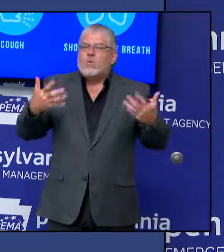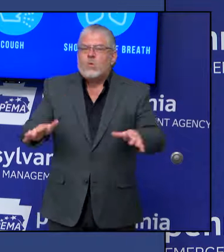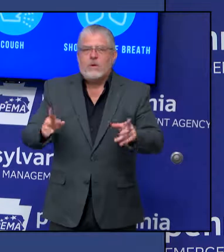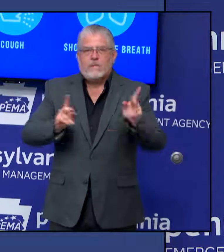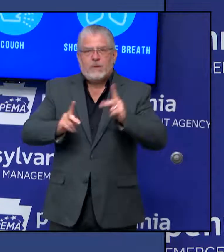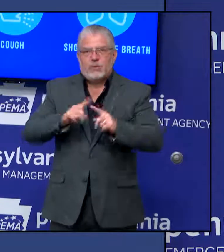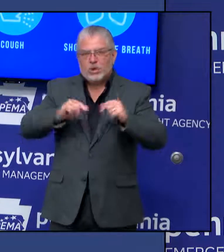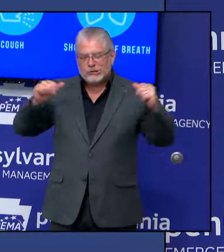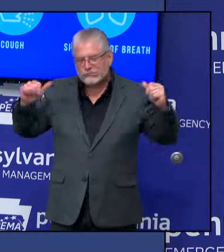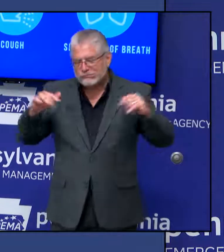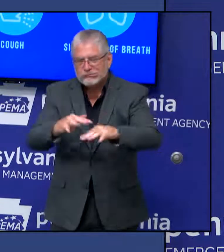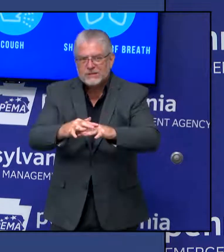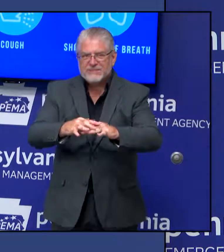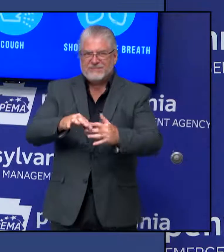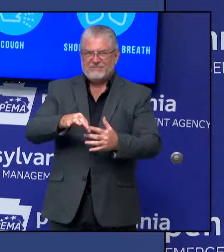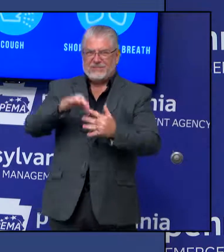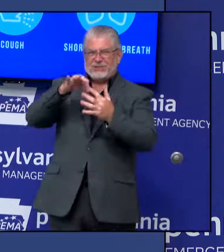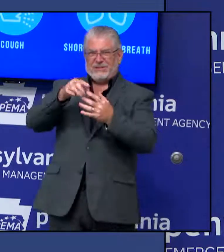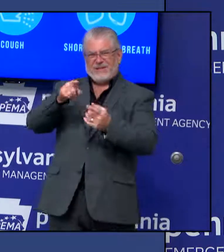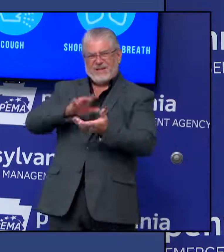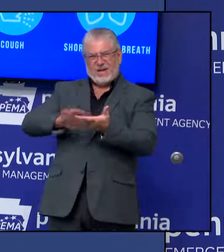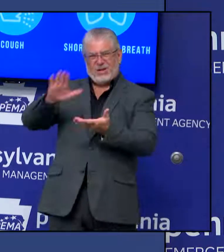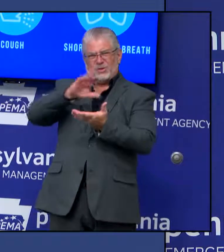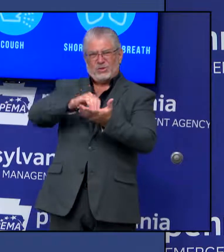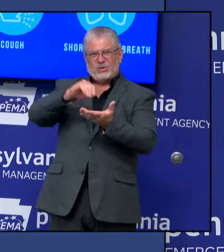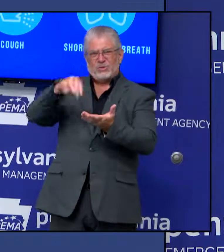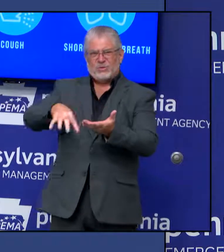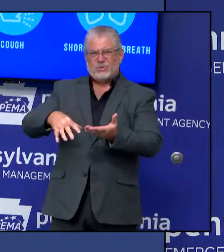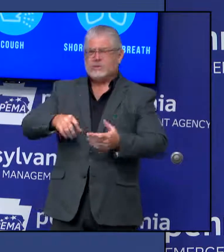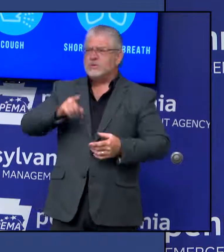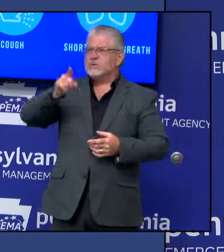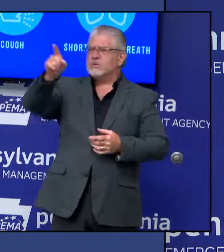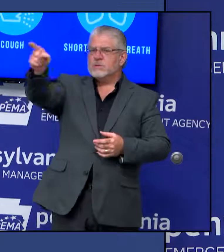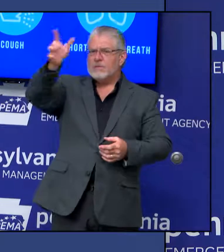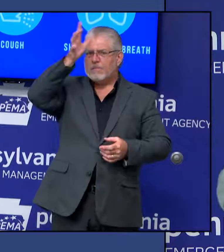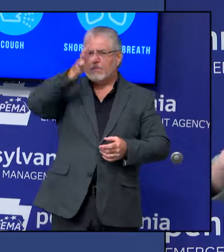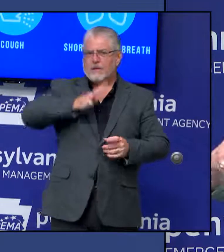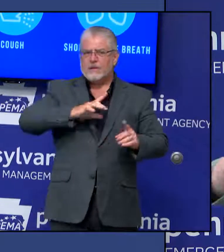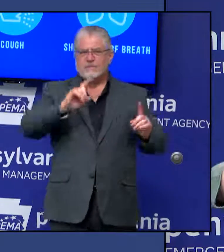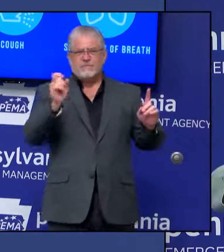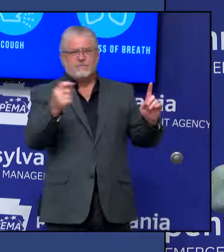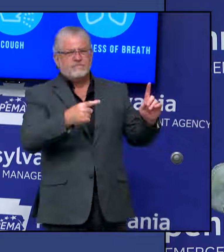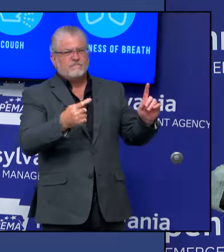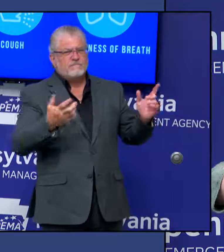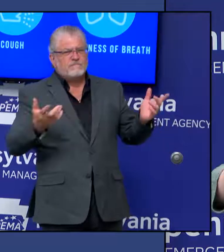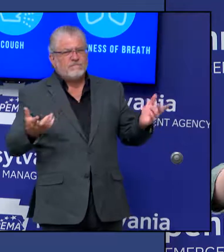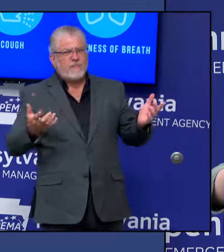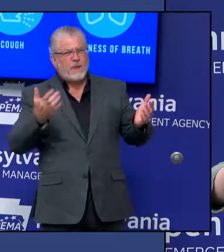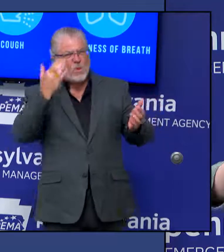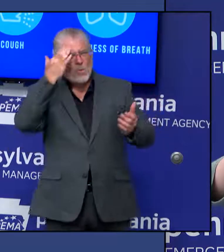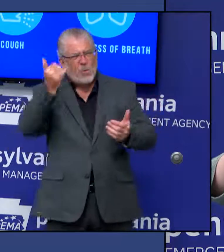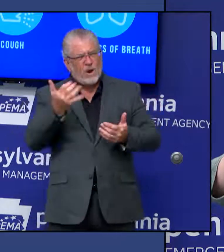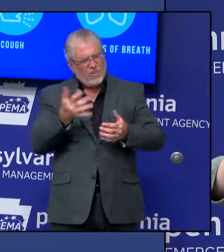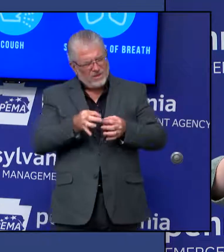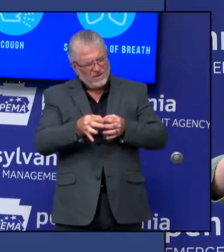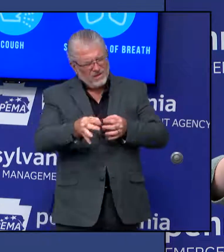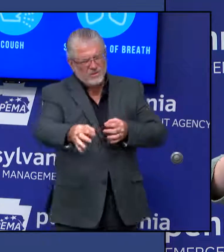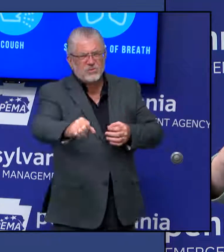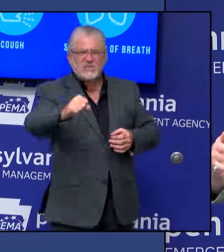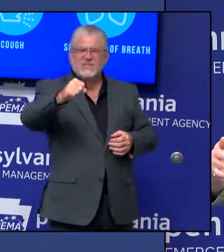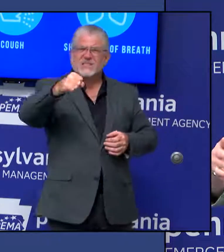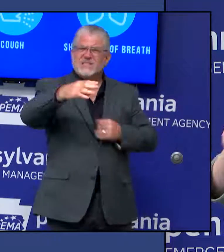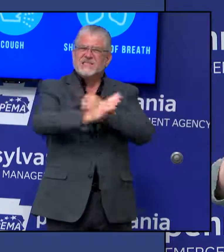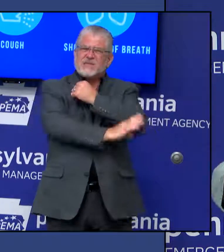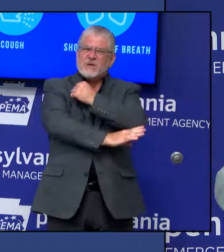wait until September 21st? Because we want to give them time to fill out the self-certification. So that self-certification won't be